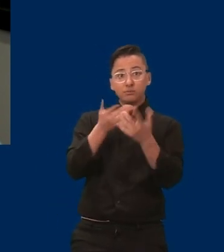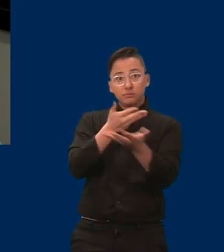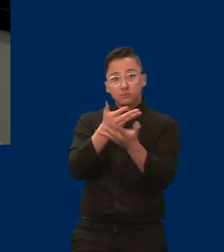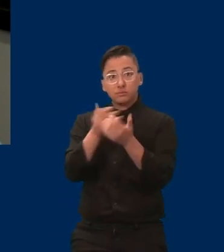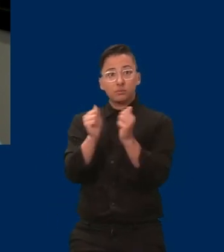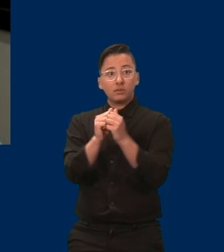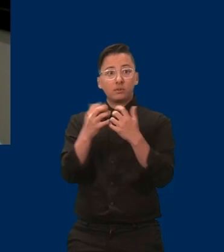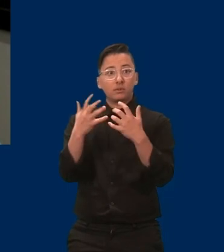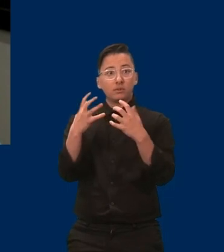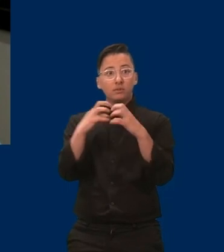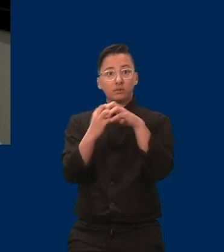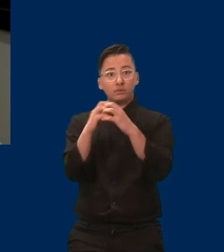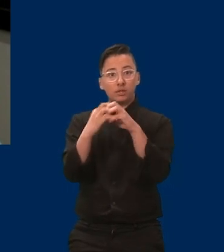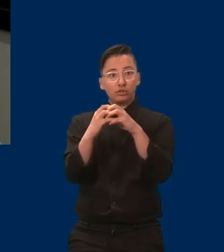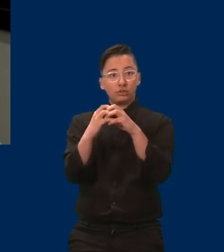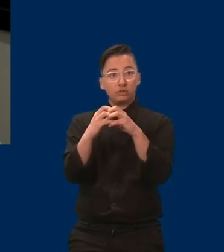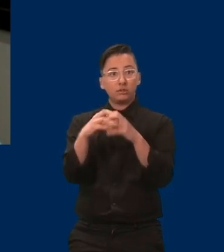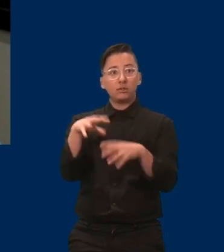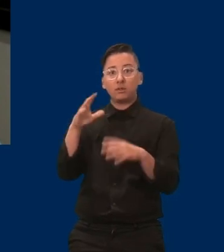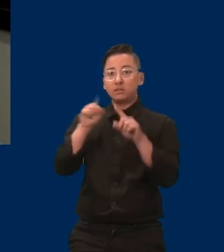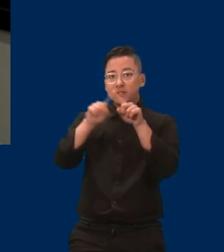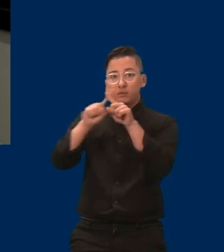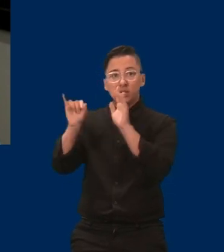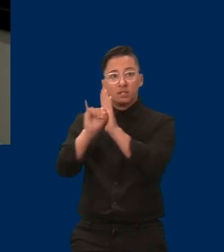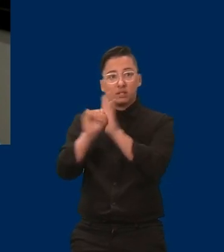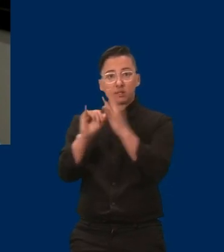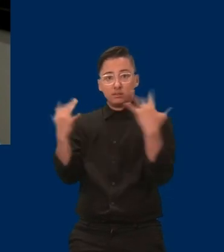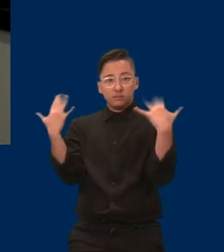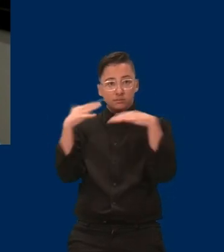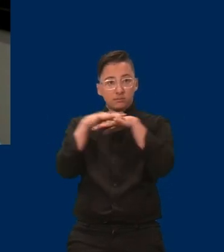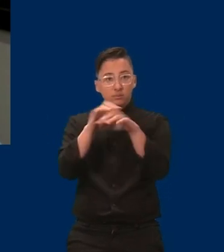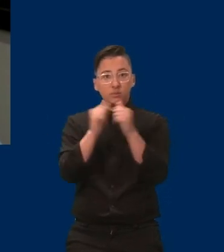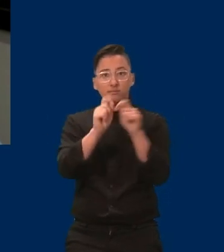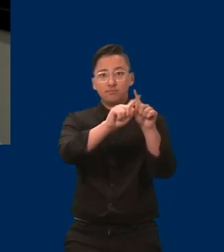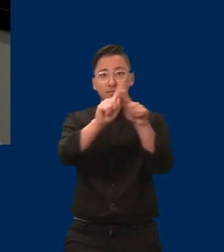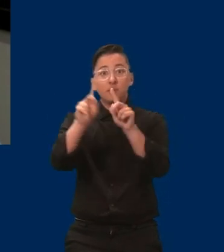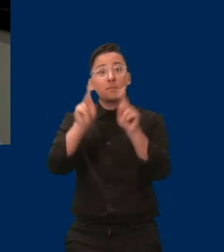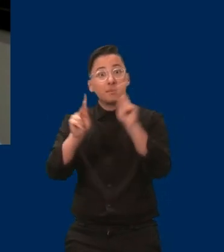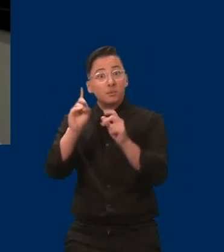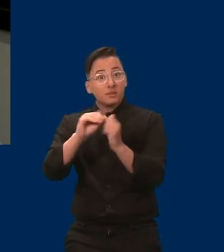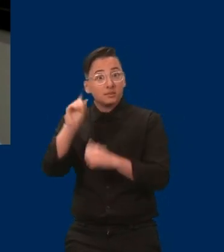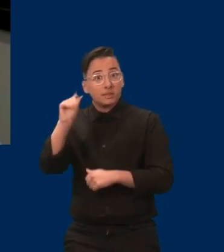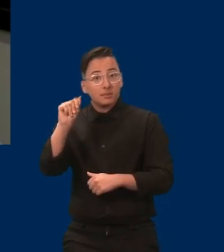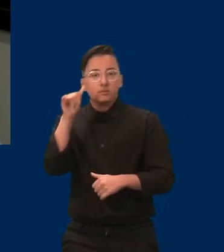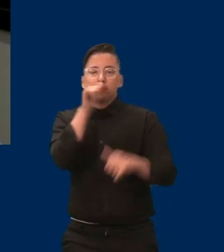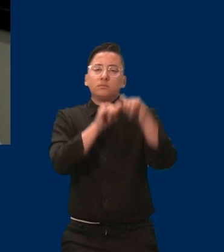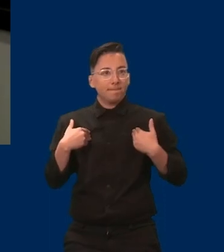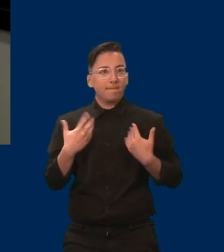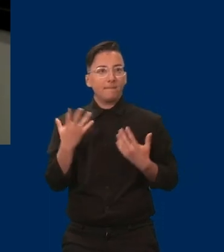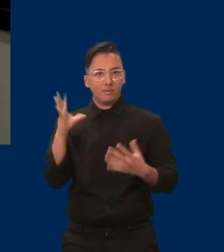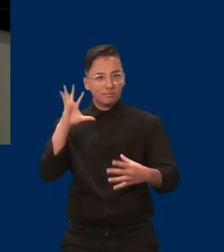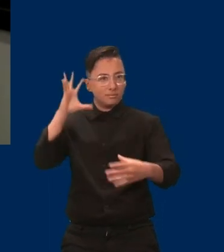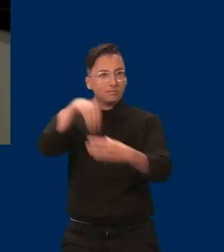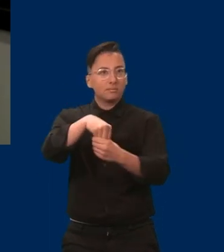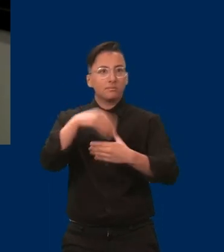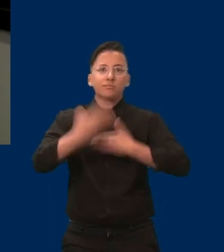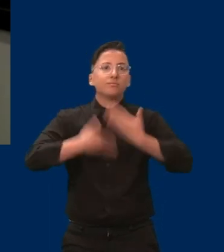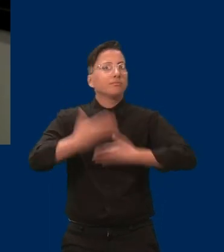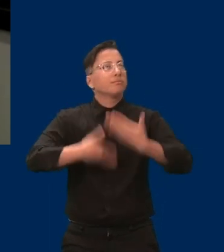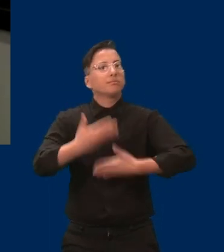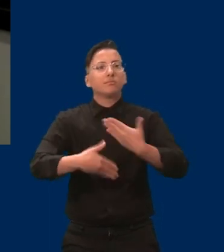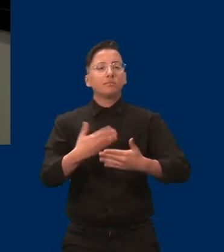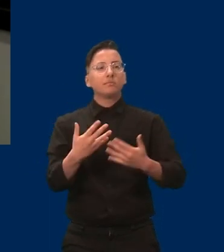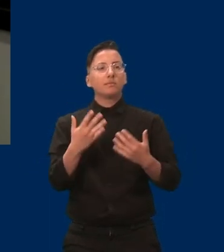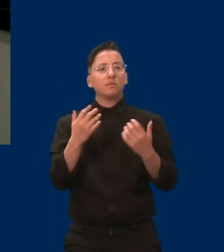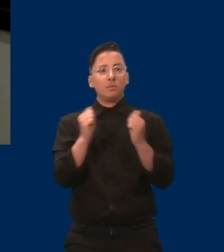doing and how we're including people with disabilities across the spectrum is going to be key and priority in my life. There's an inclusivity